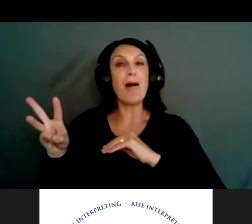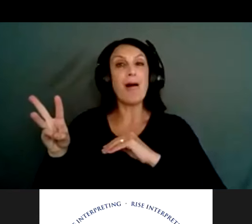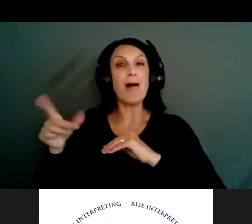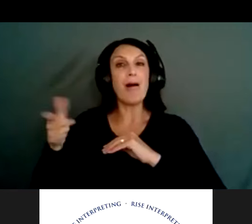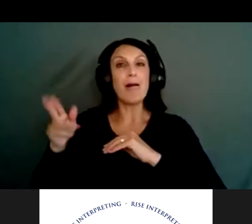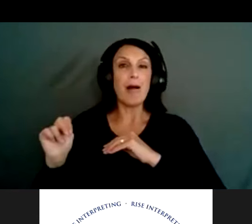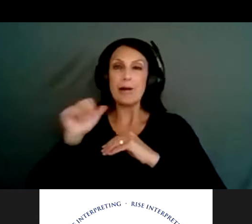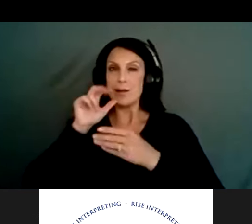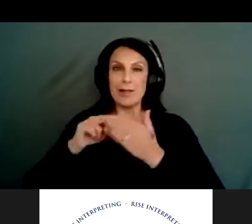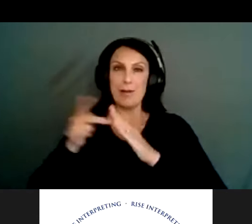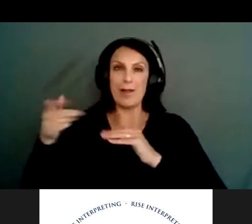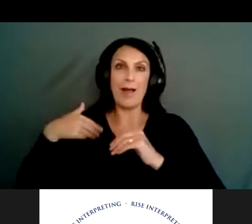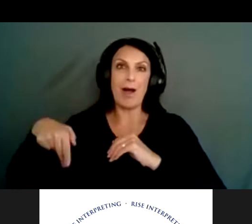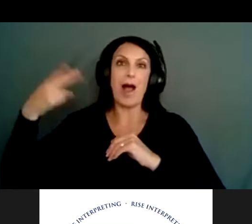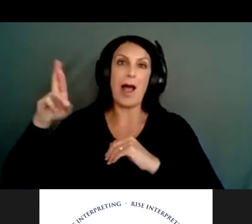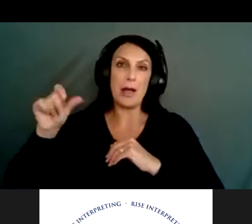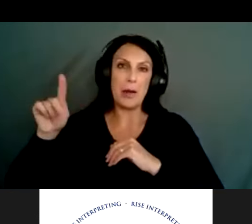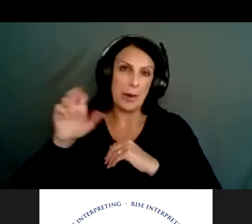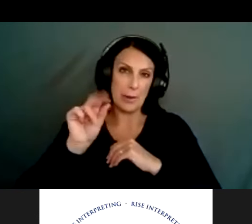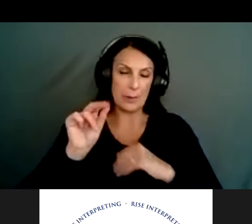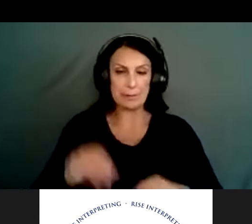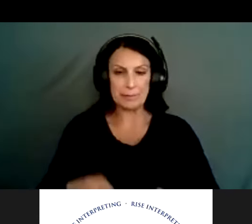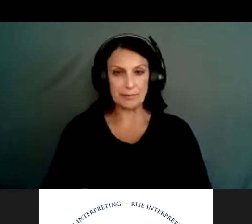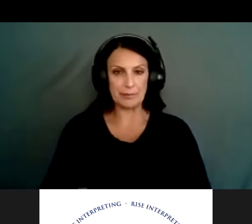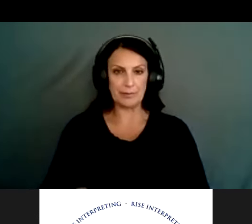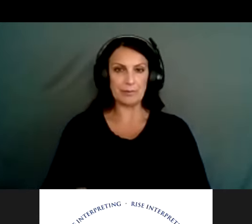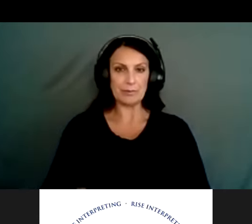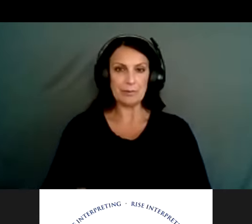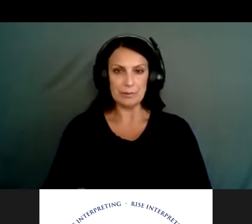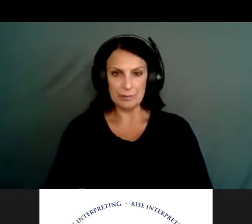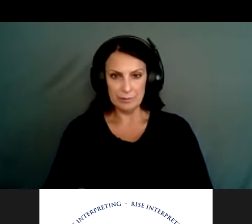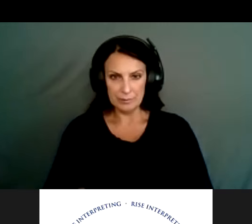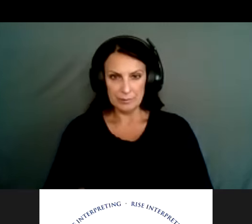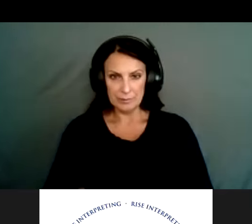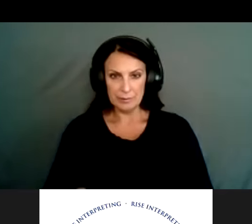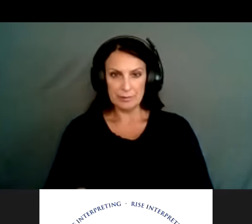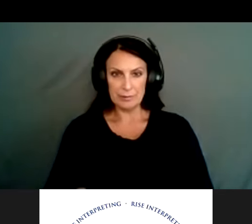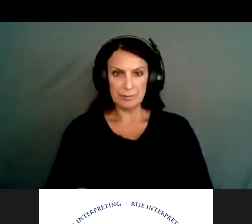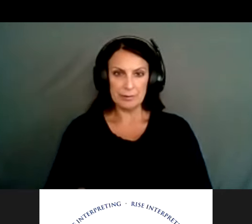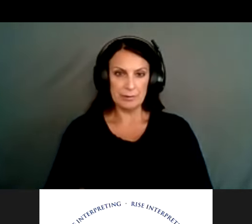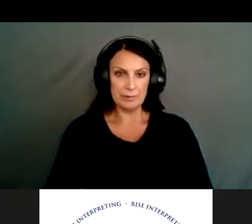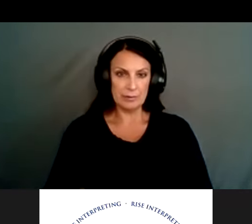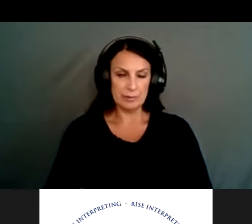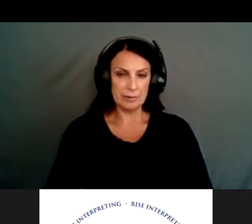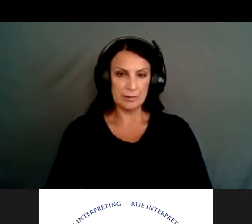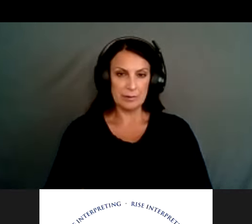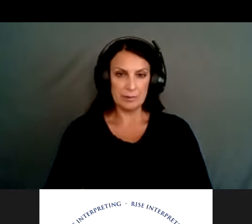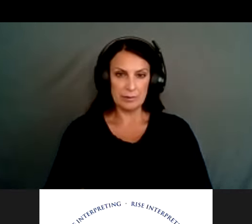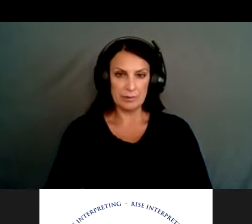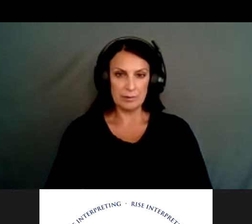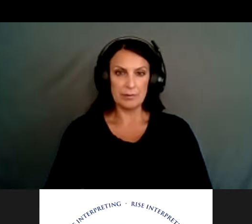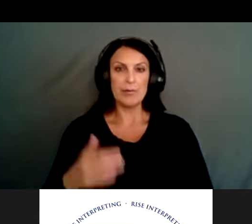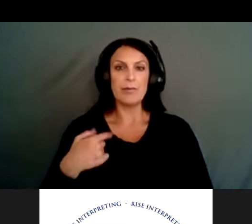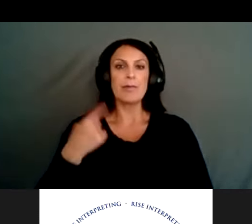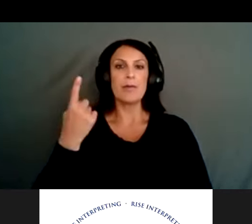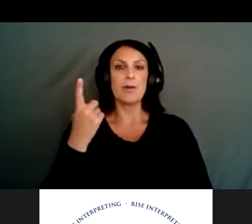That's it for now. Okay, great. And I apologize. I somehow skipped over some things. No, actually here, one more popped up then